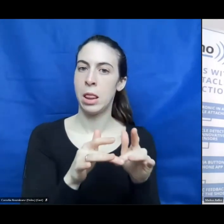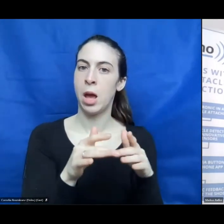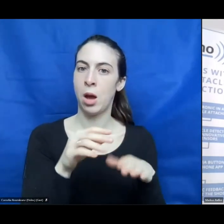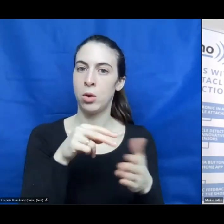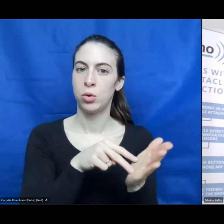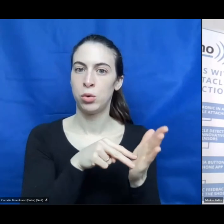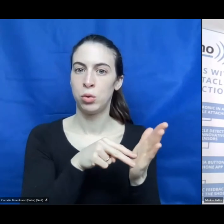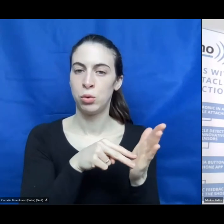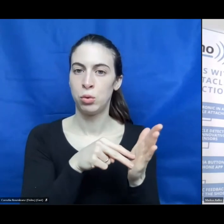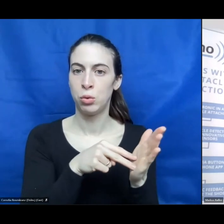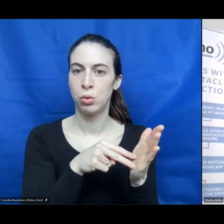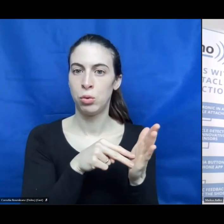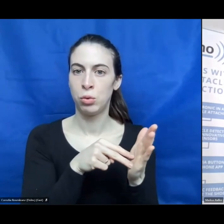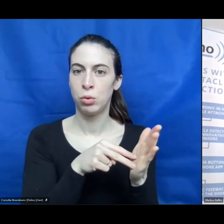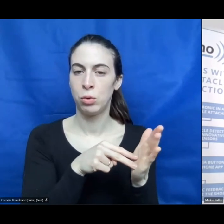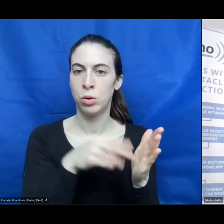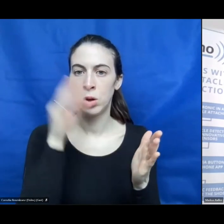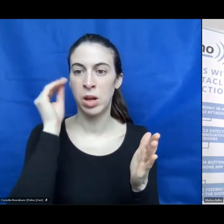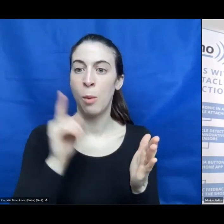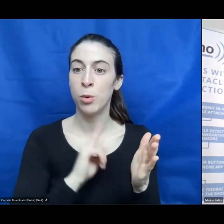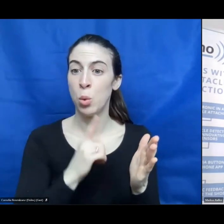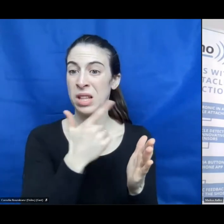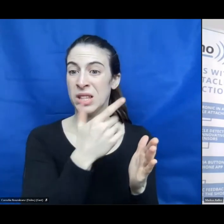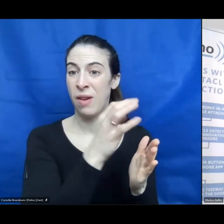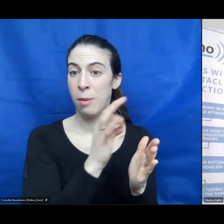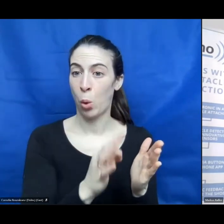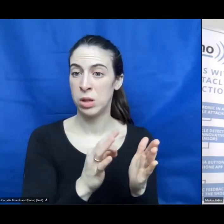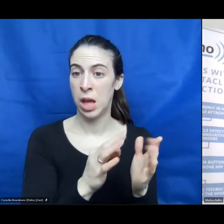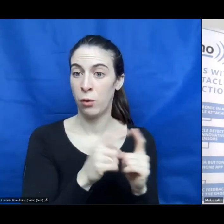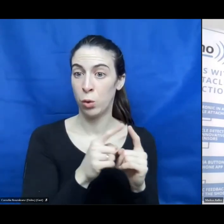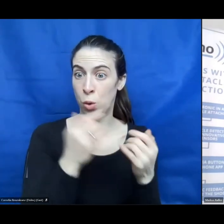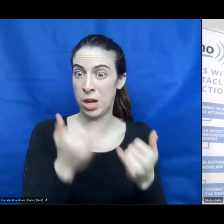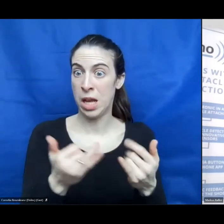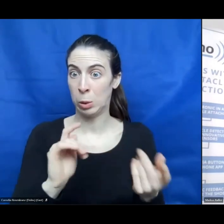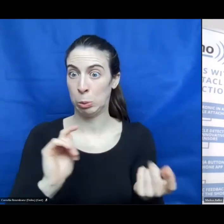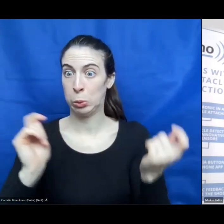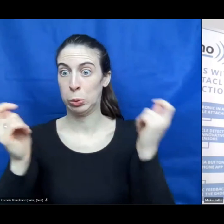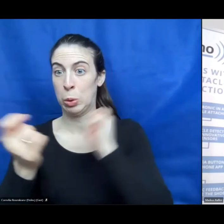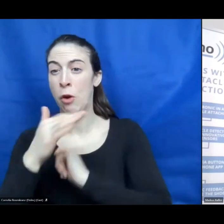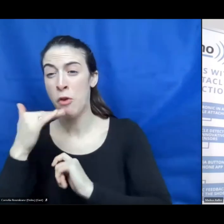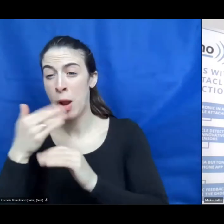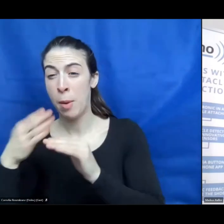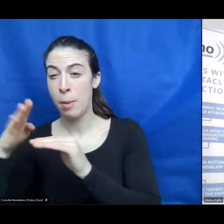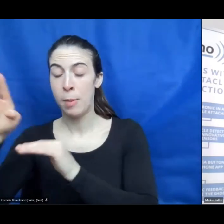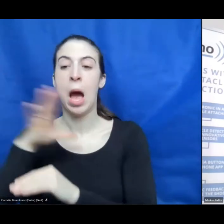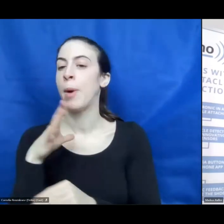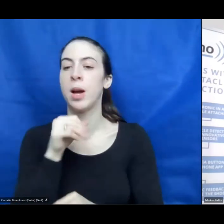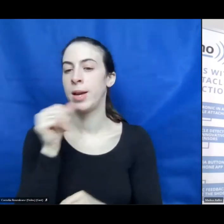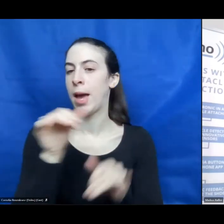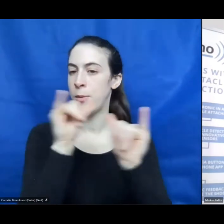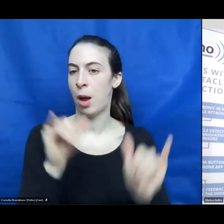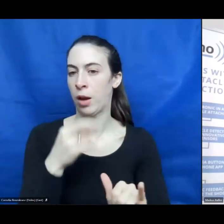I think, 2% of the functionality that has it now. And no bank would finance this. So,